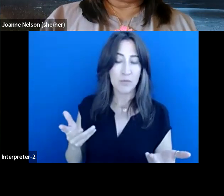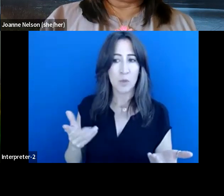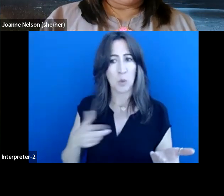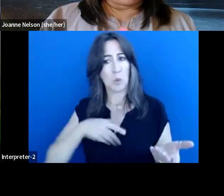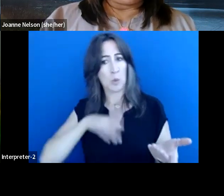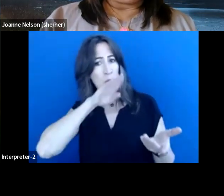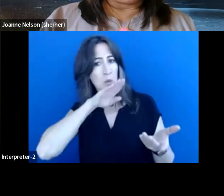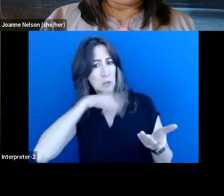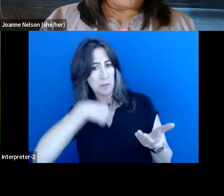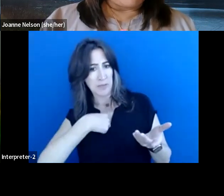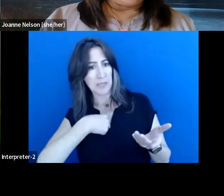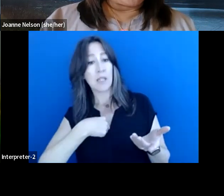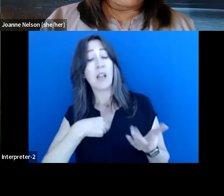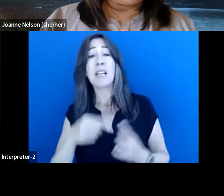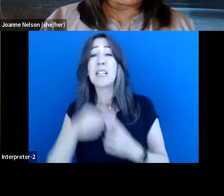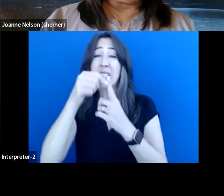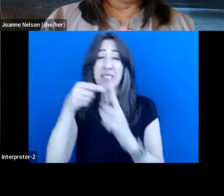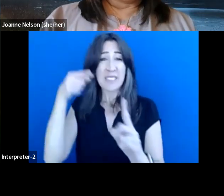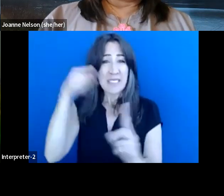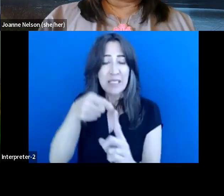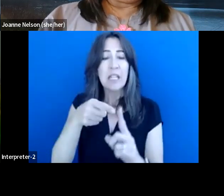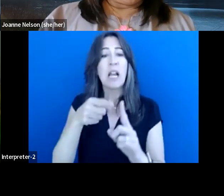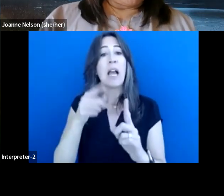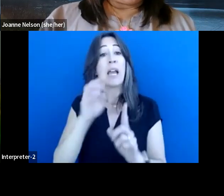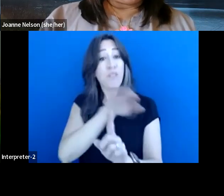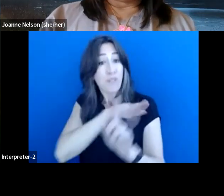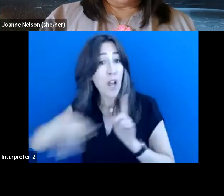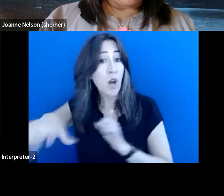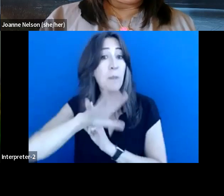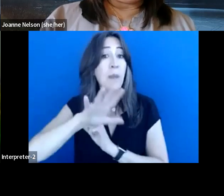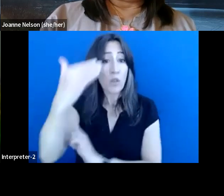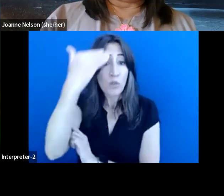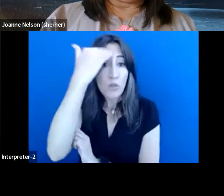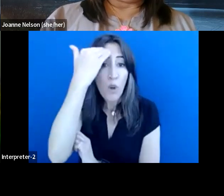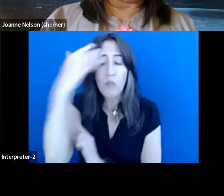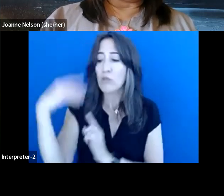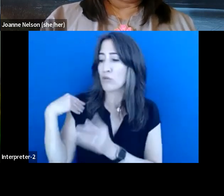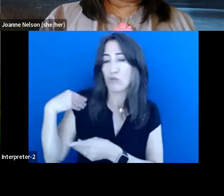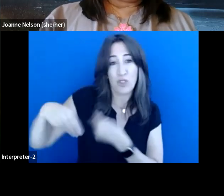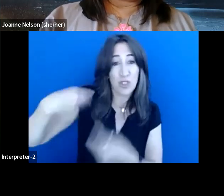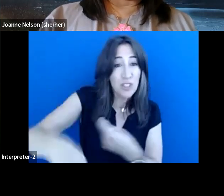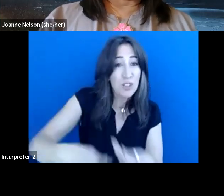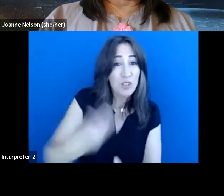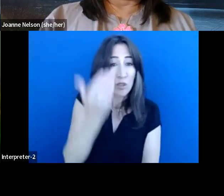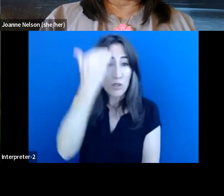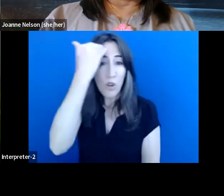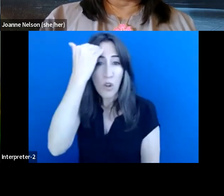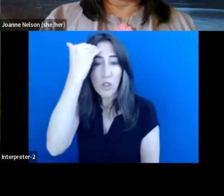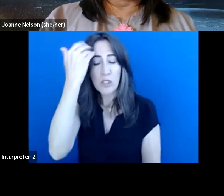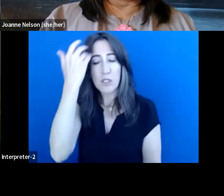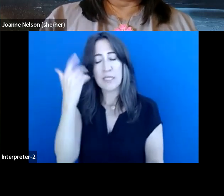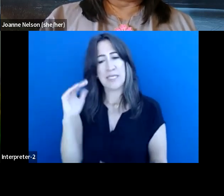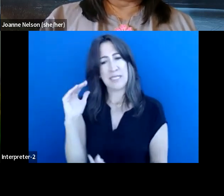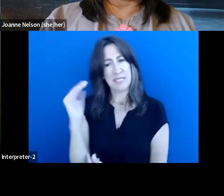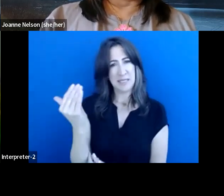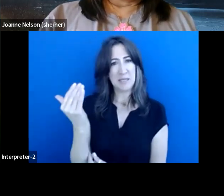Especially in regards to environmental knowledges, traditional knowledges, anything traditional. It seems as